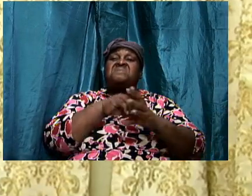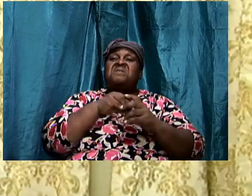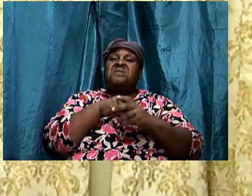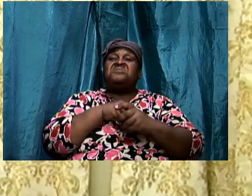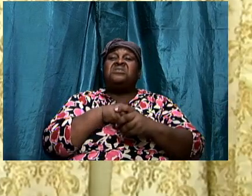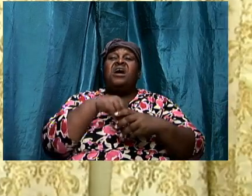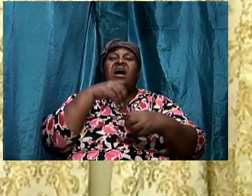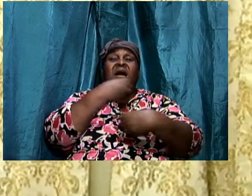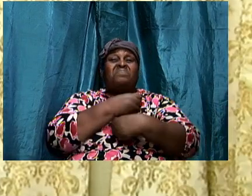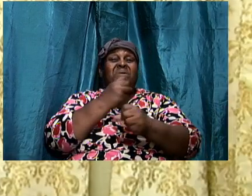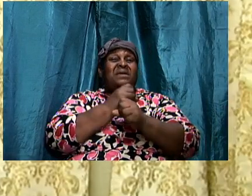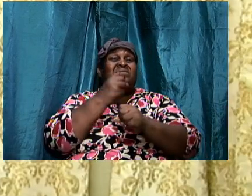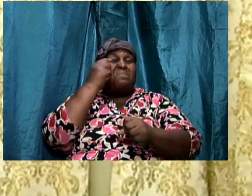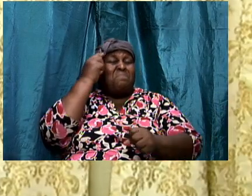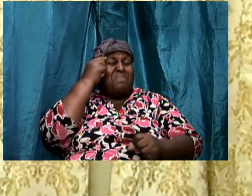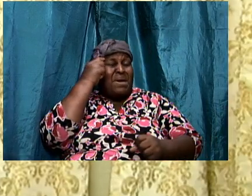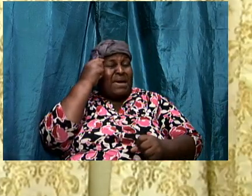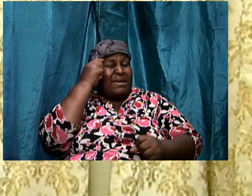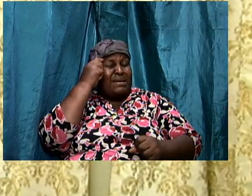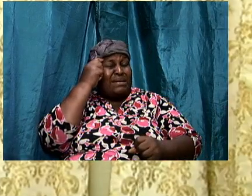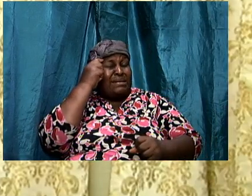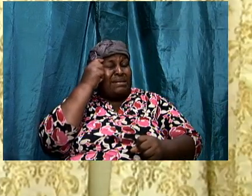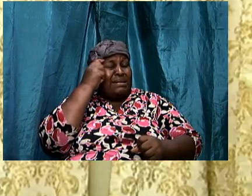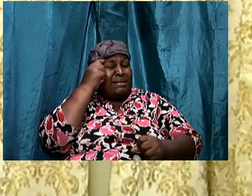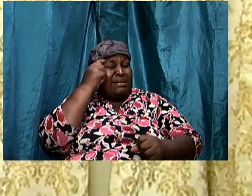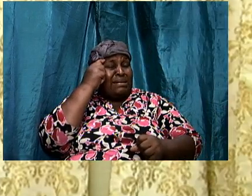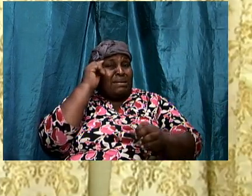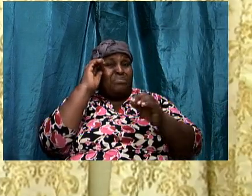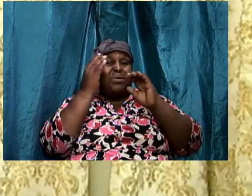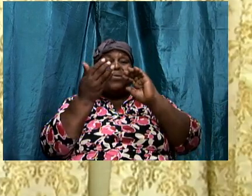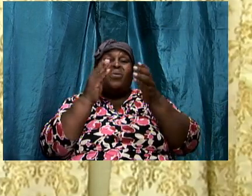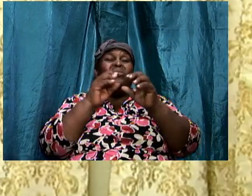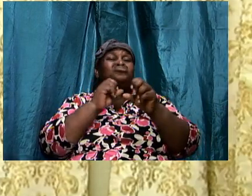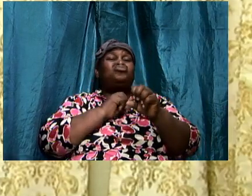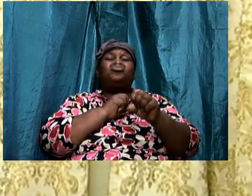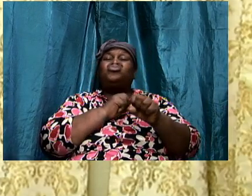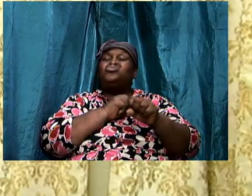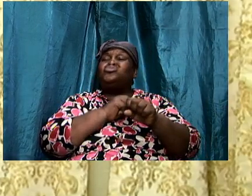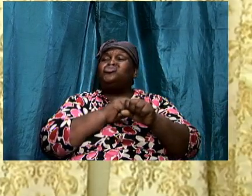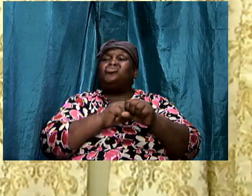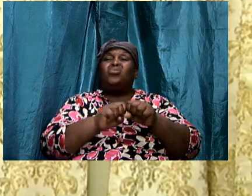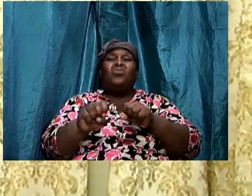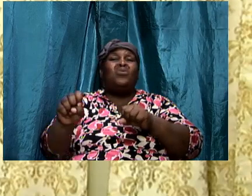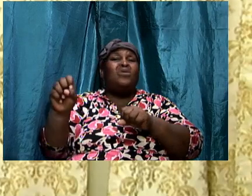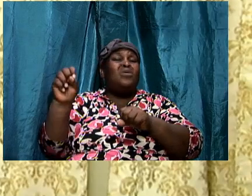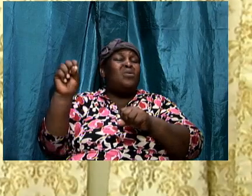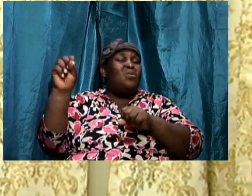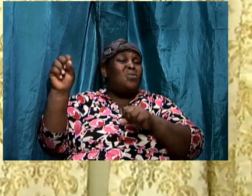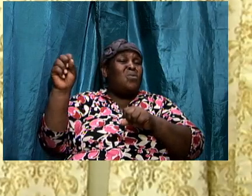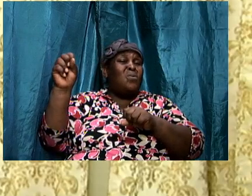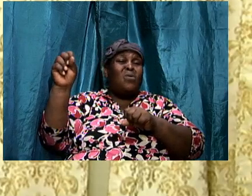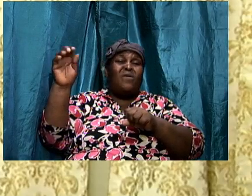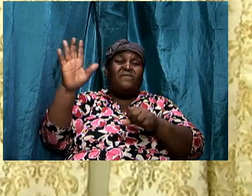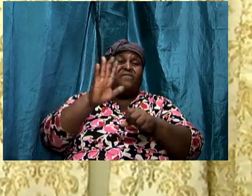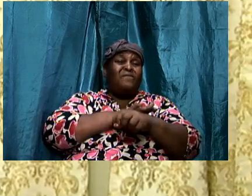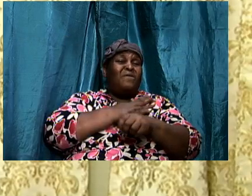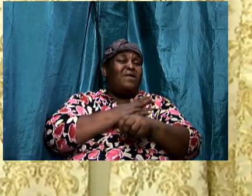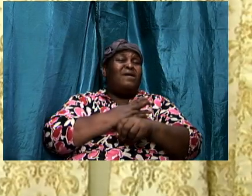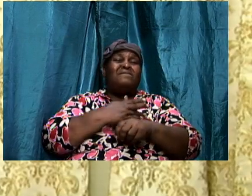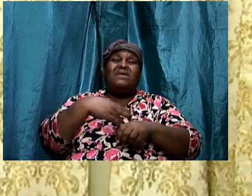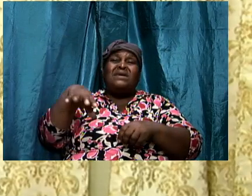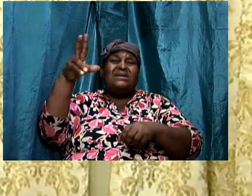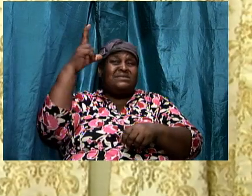allow the mind to become polluted and open so many other doors because we get involved with illicit